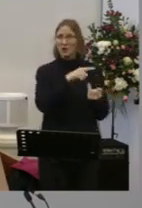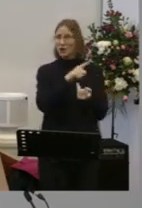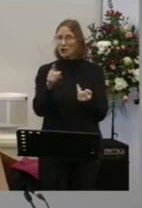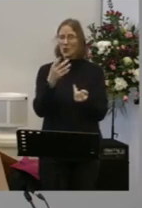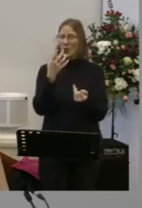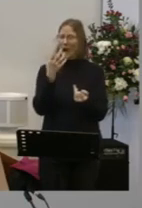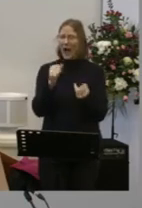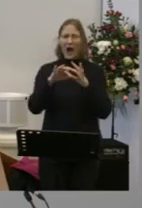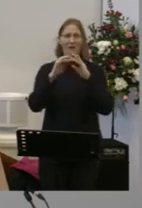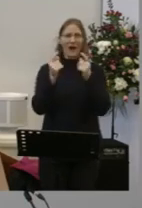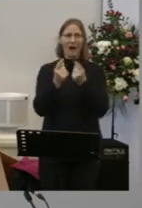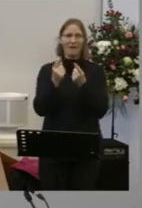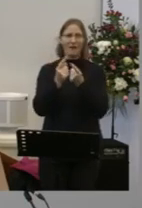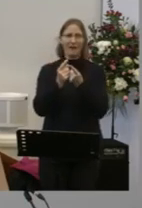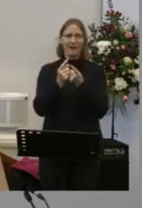Let's pray